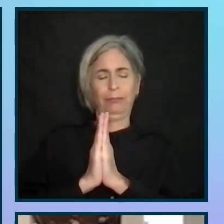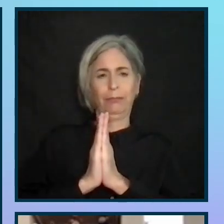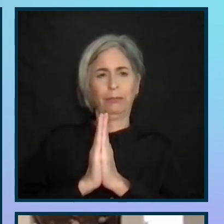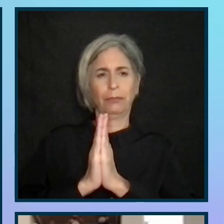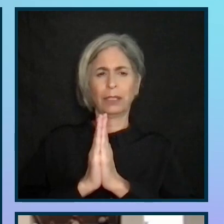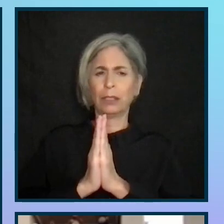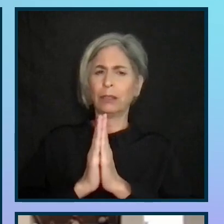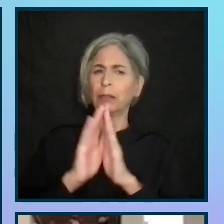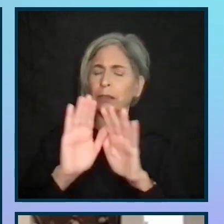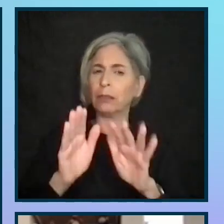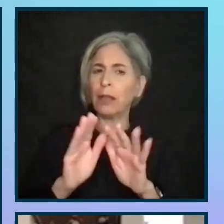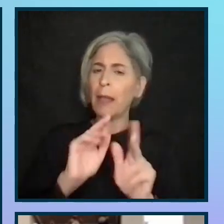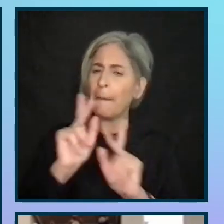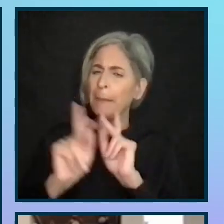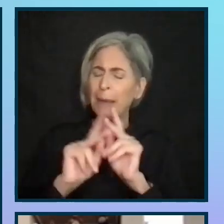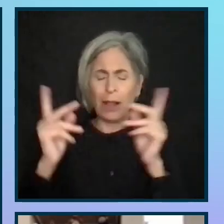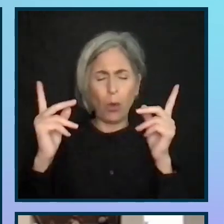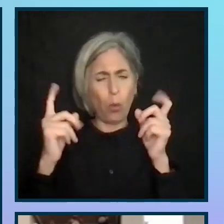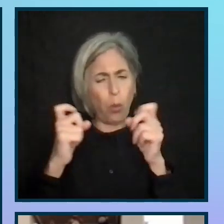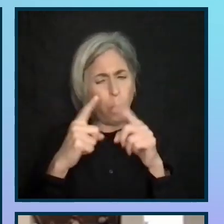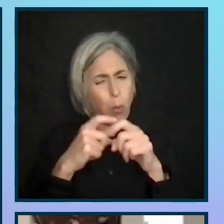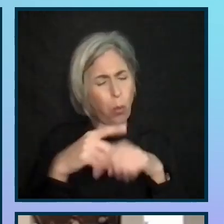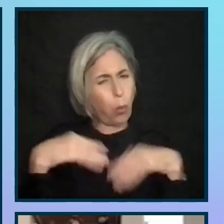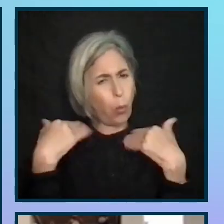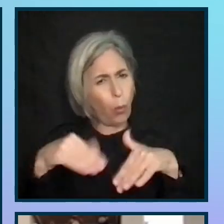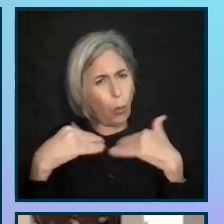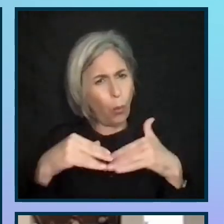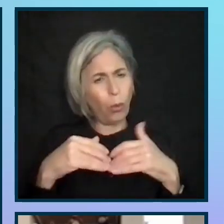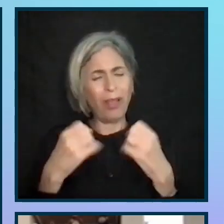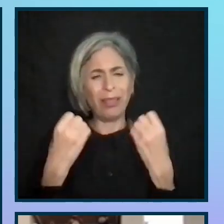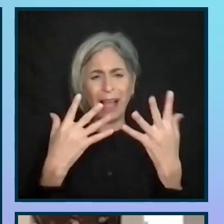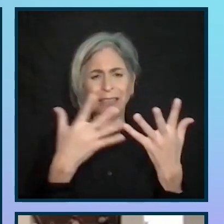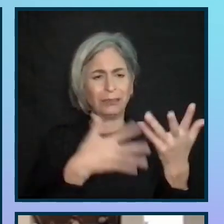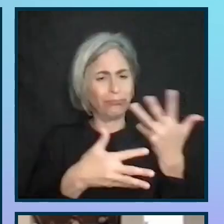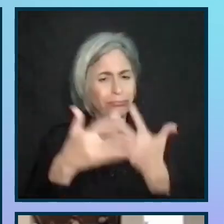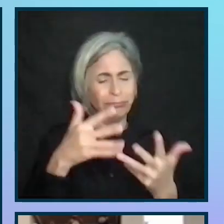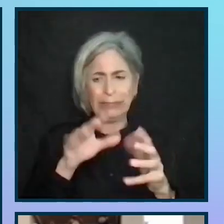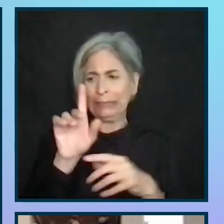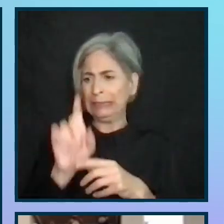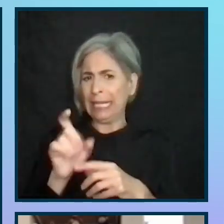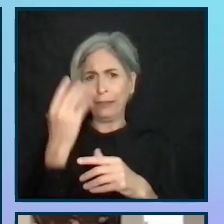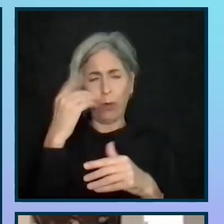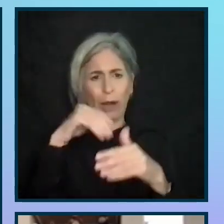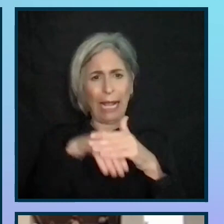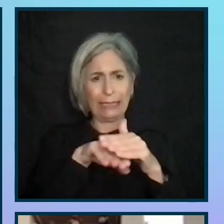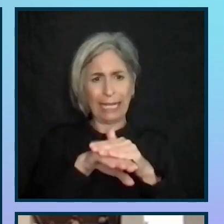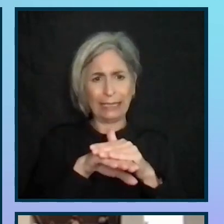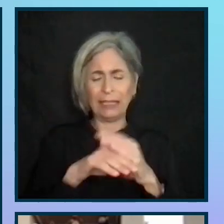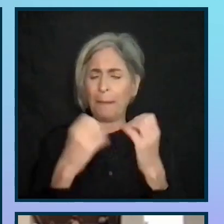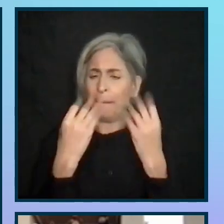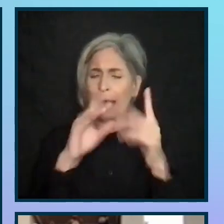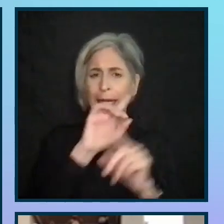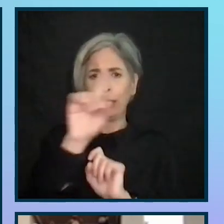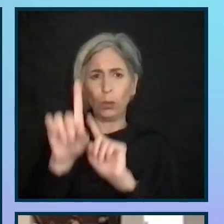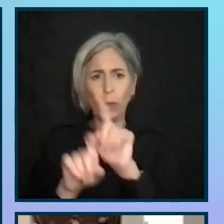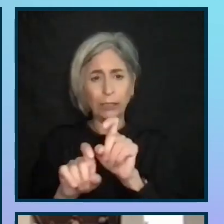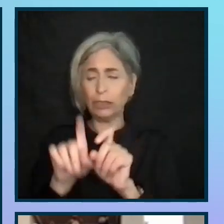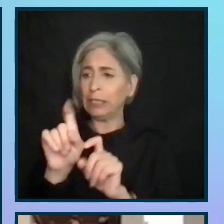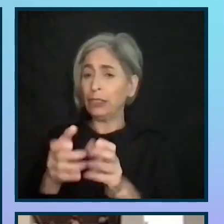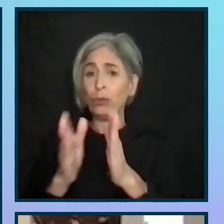People are complex. There are many combinations of access needs, and therefore many questions to be asking.